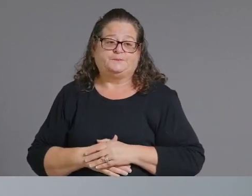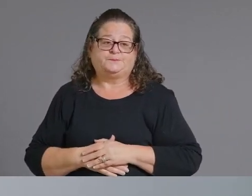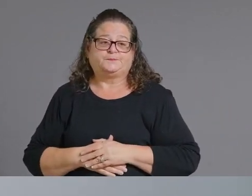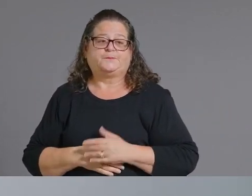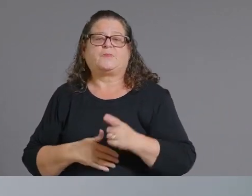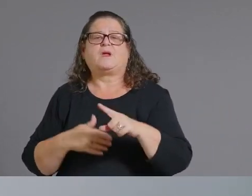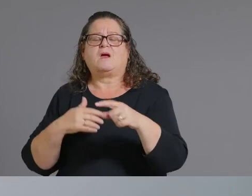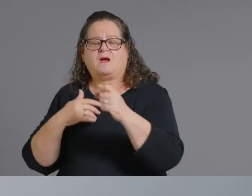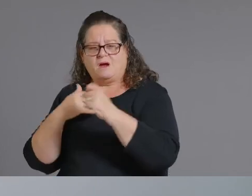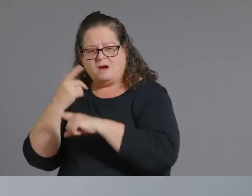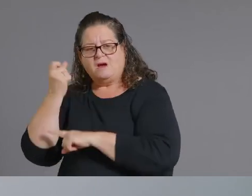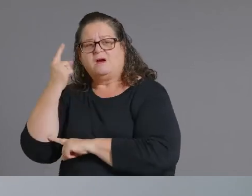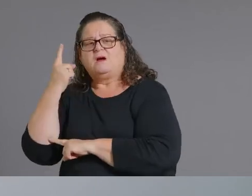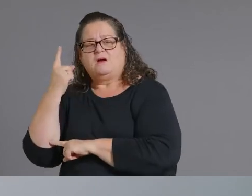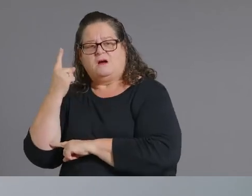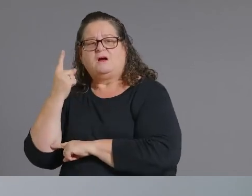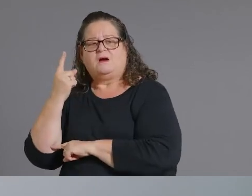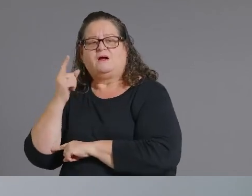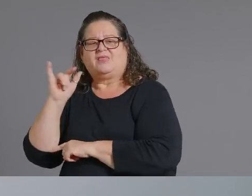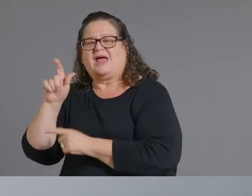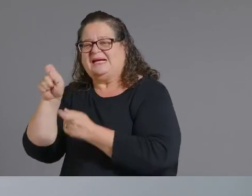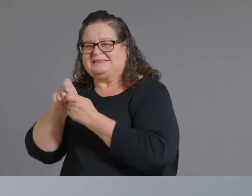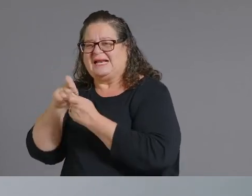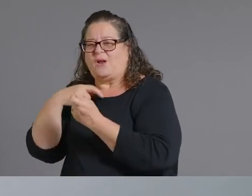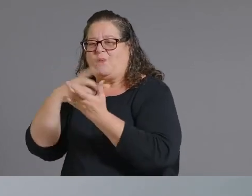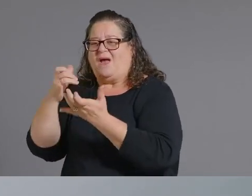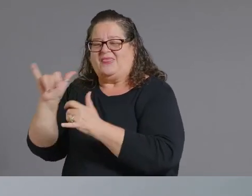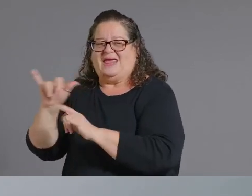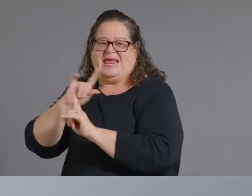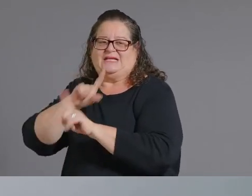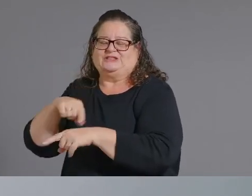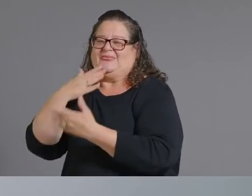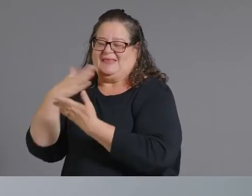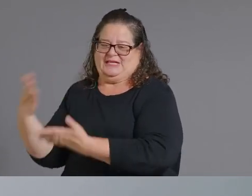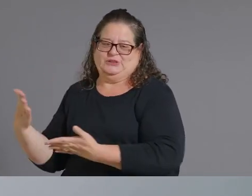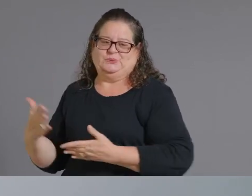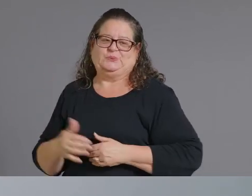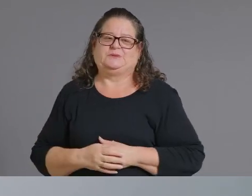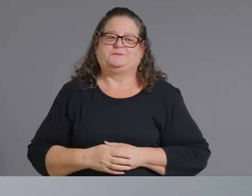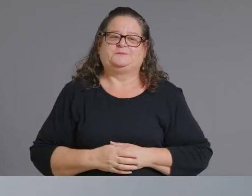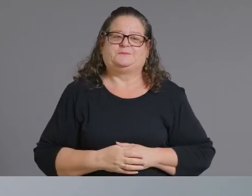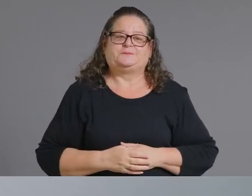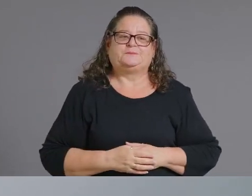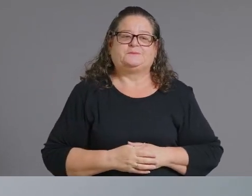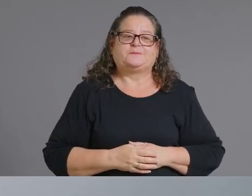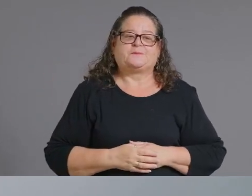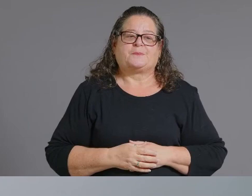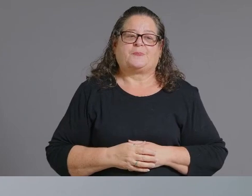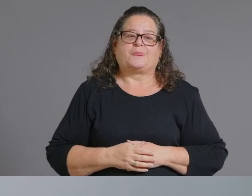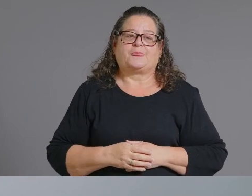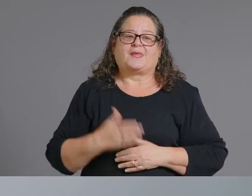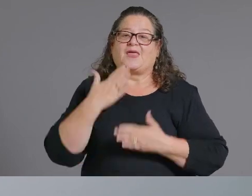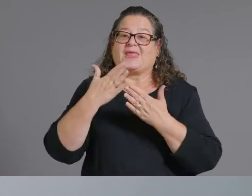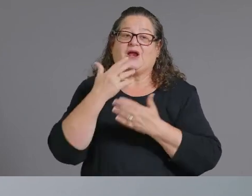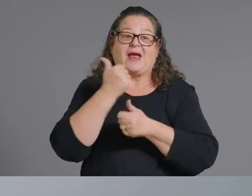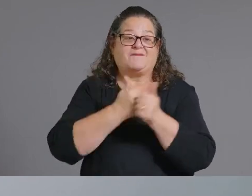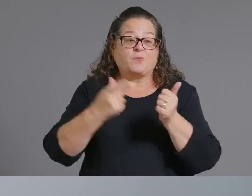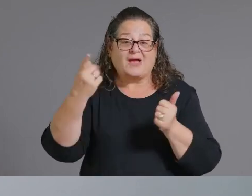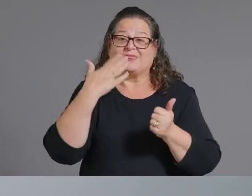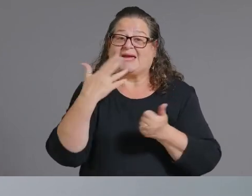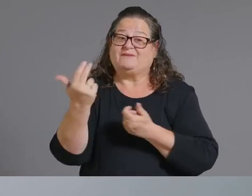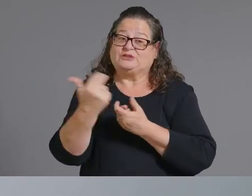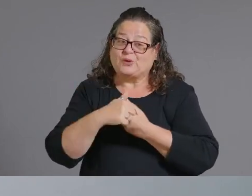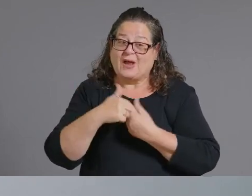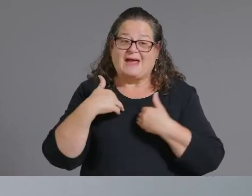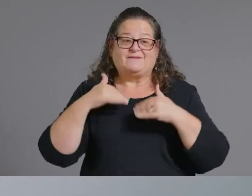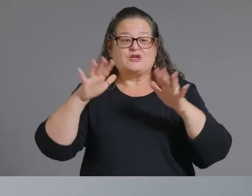you're welcome well thanks everyone thanks for taking the time to join us and have a great weekend thank you dr